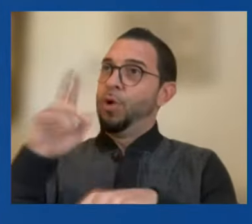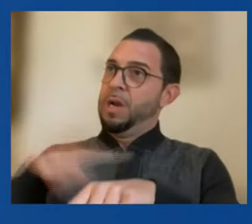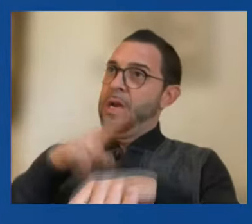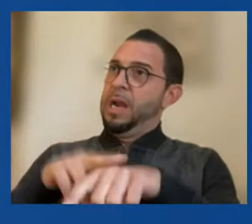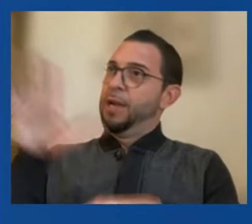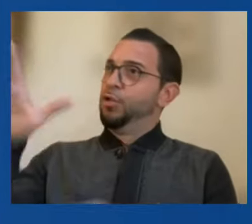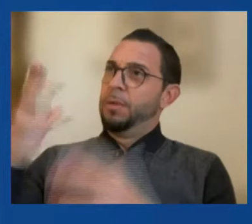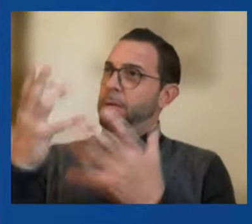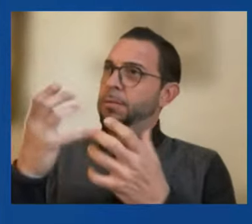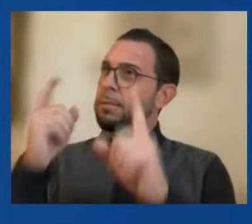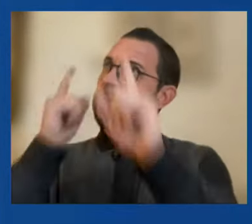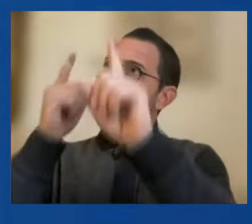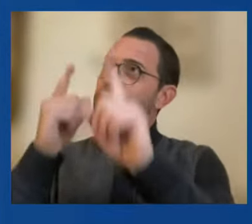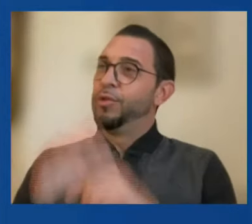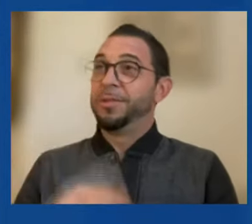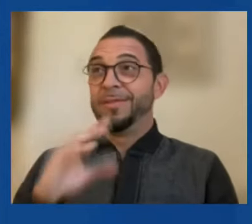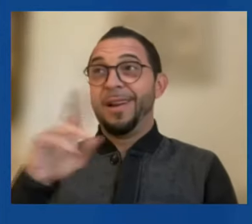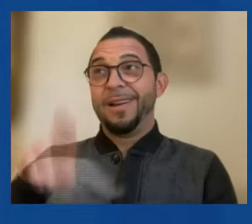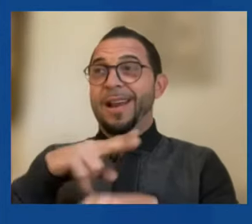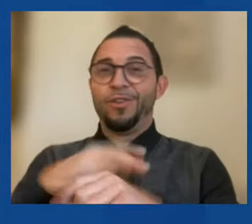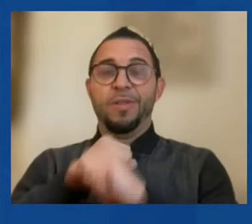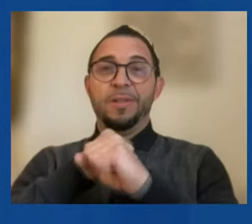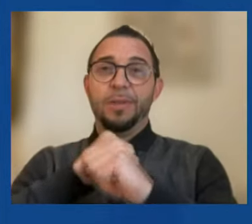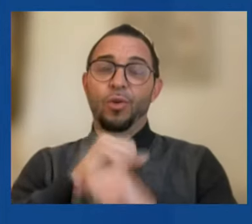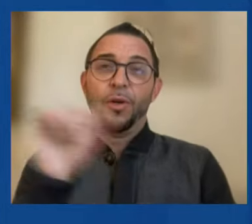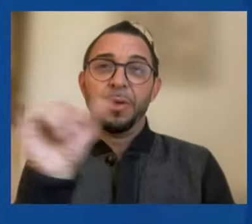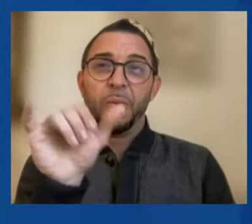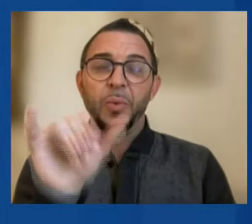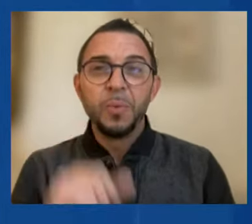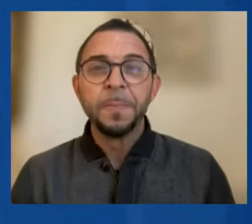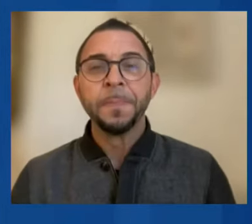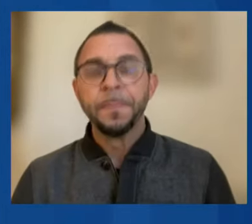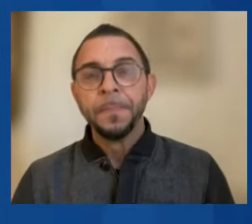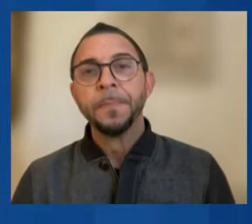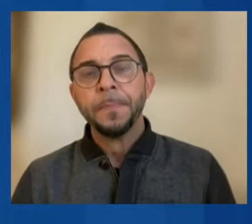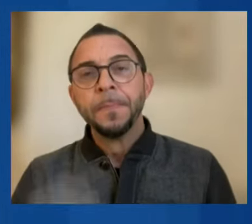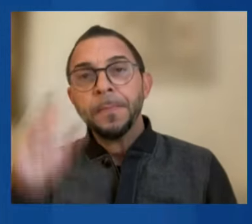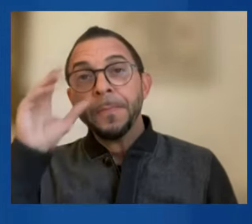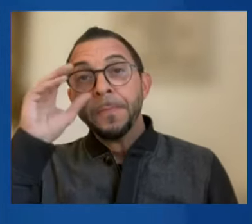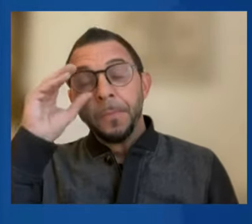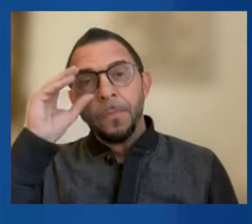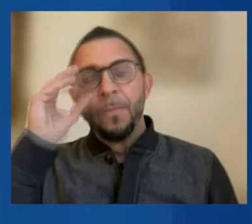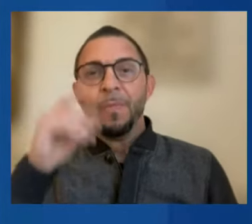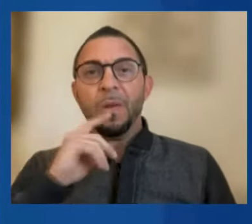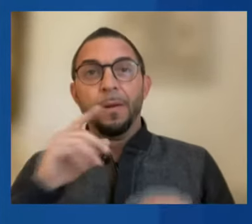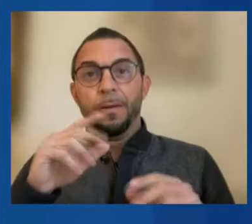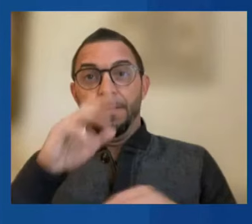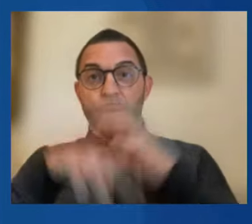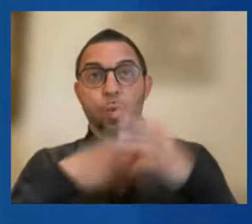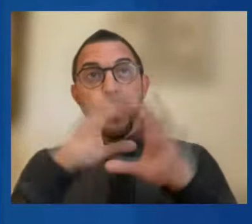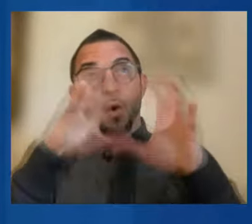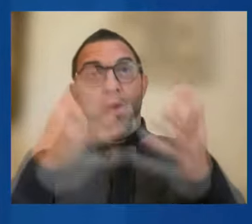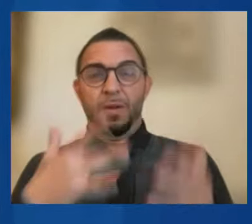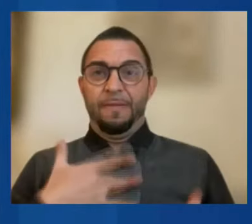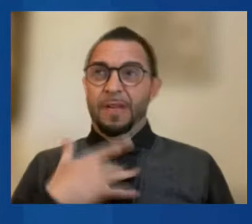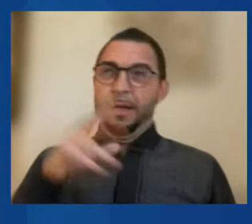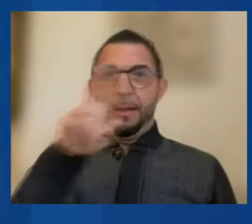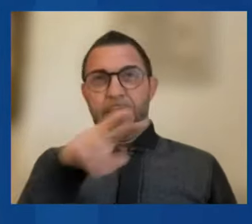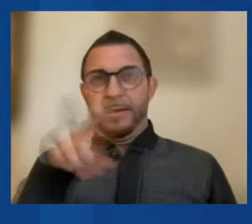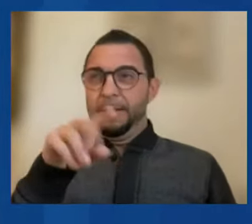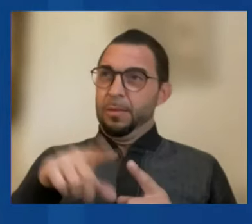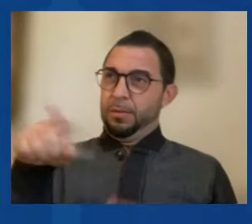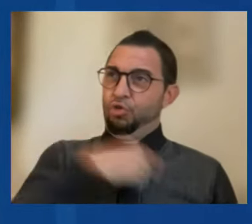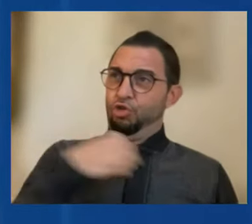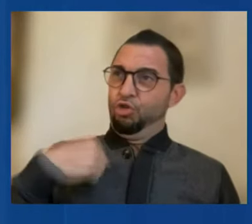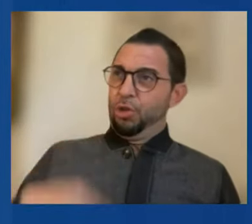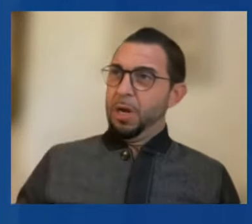including national security. The world's attitude towards China and its willingness to embrace